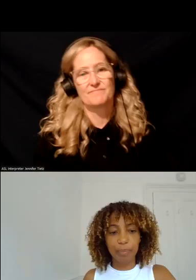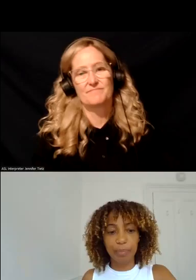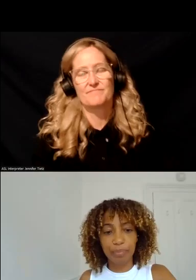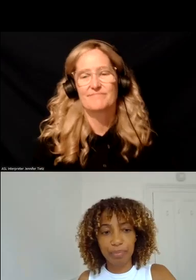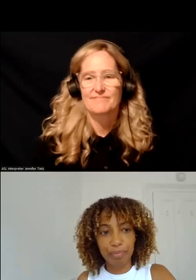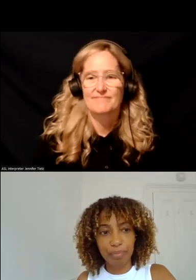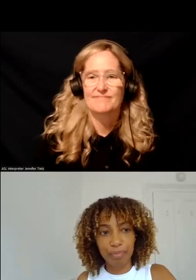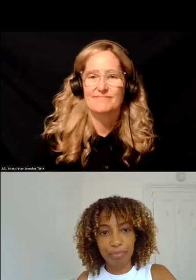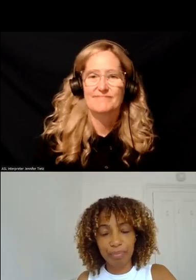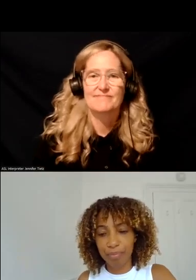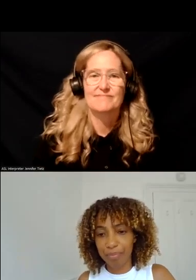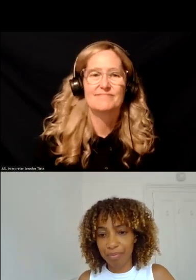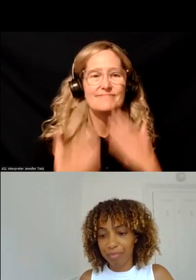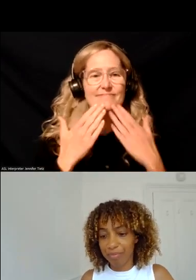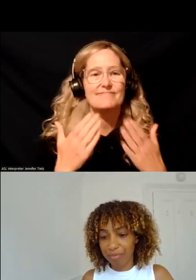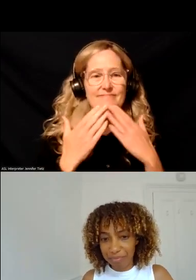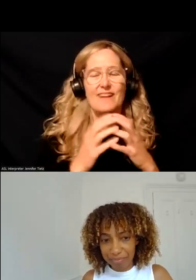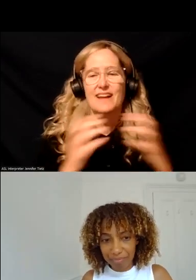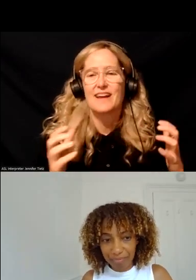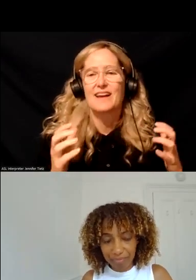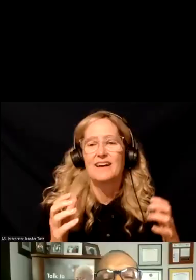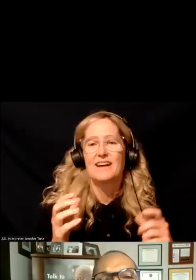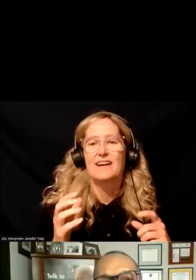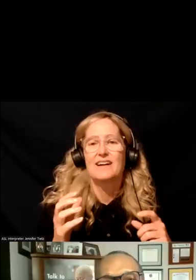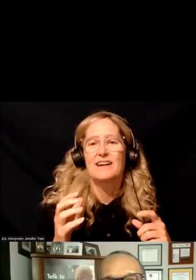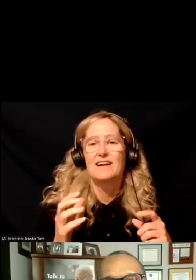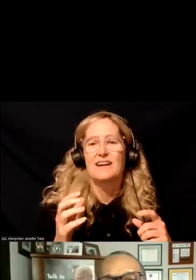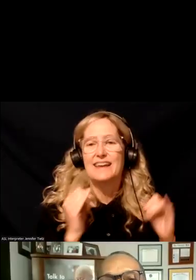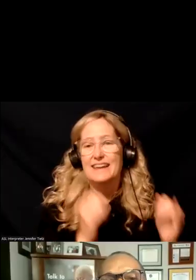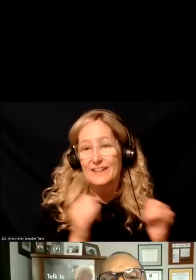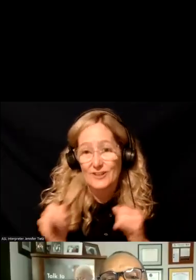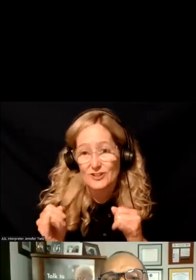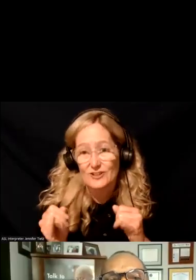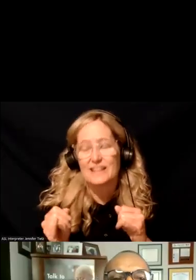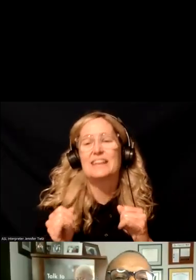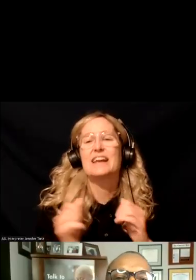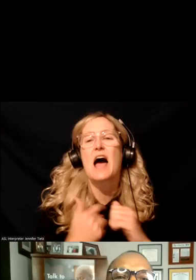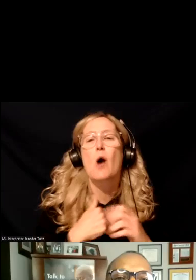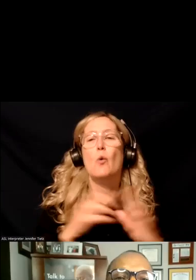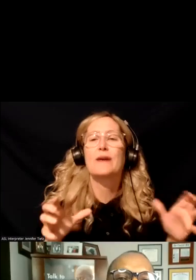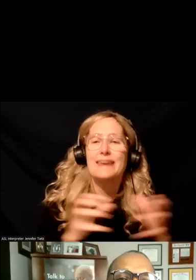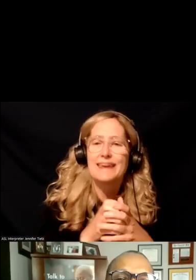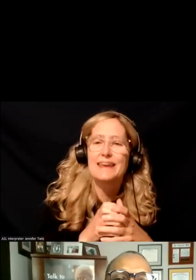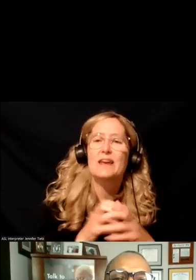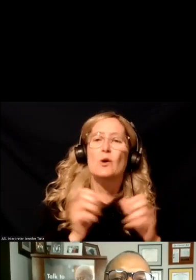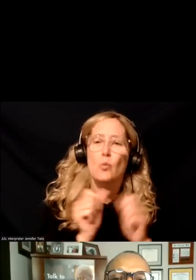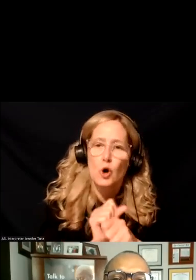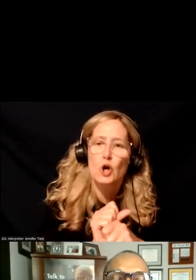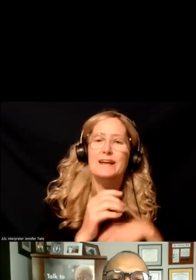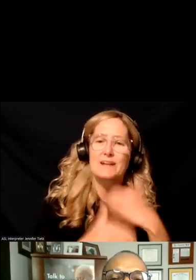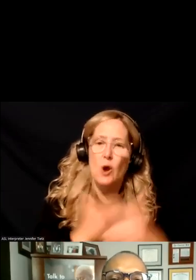Thank you so much. The way we individually and collectively navigate and make sense of the world, the way we